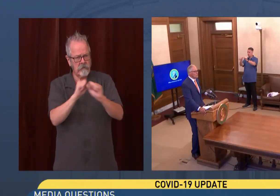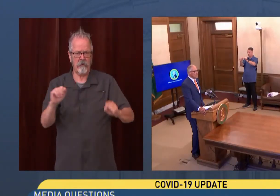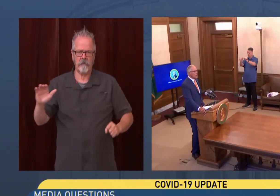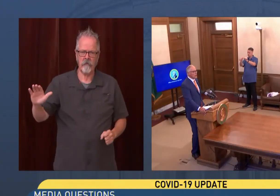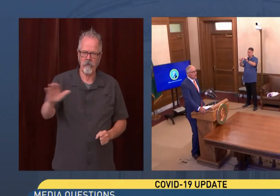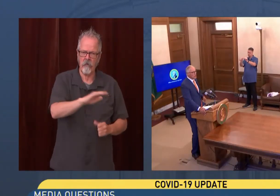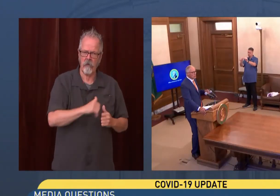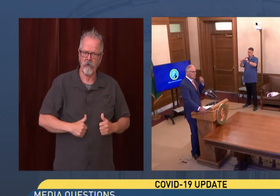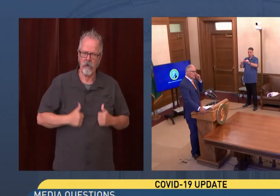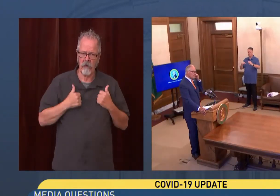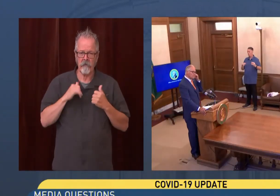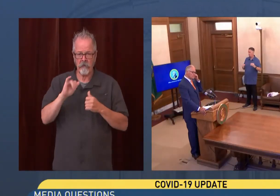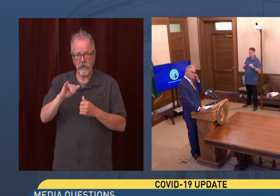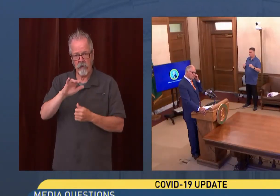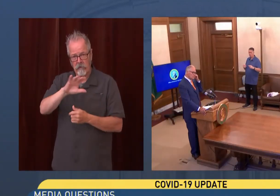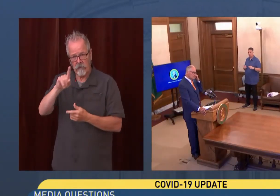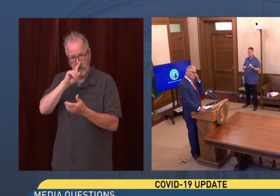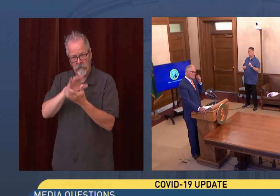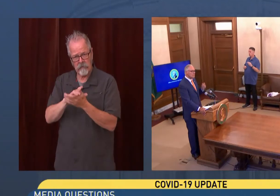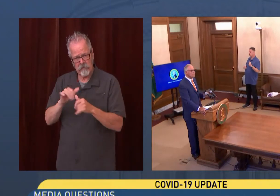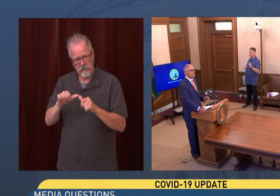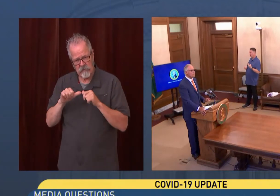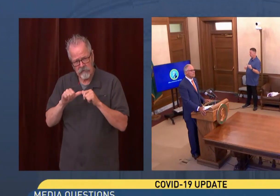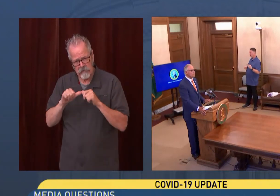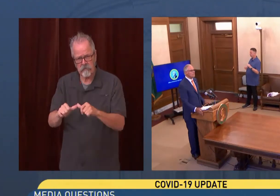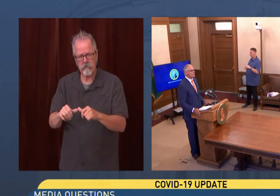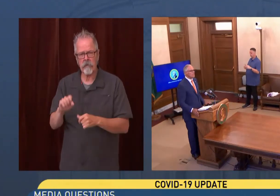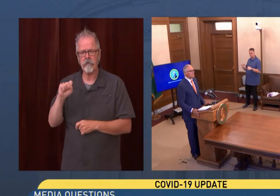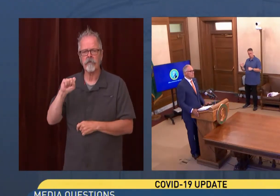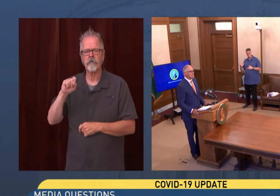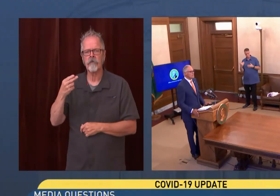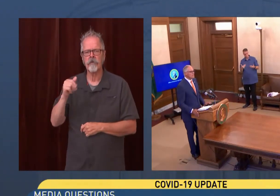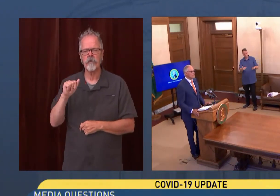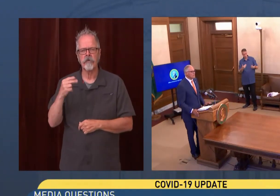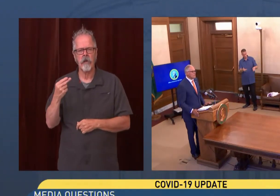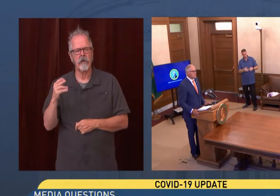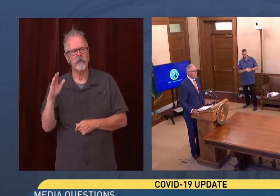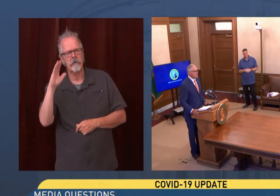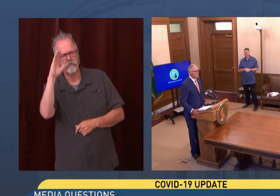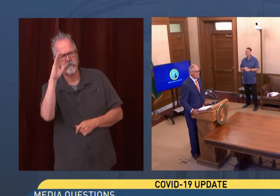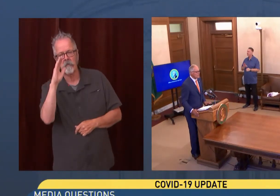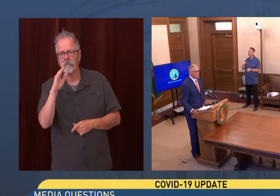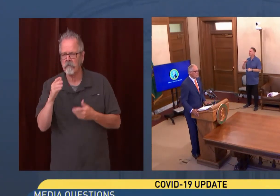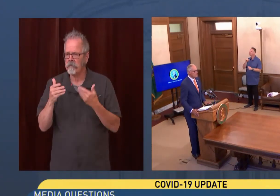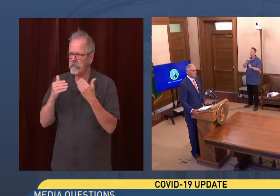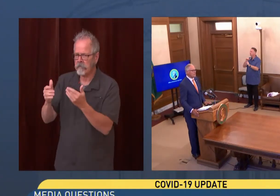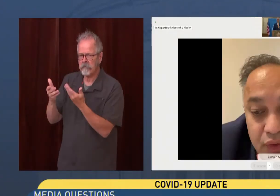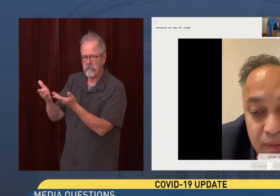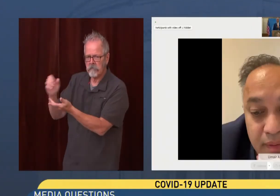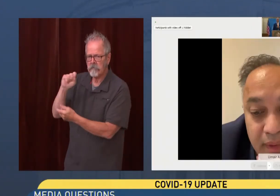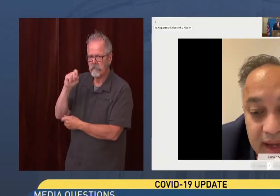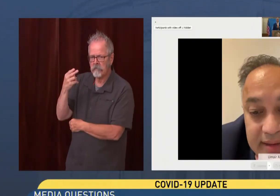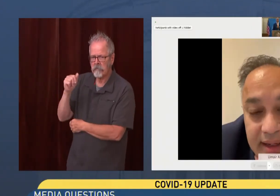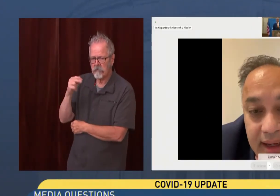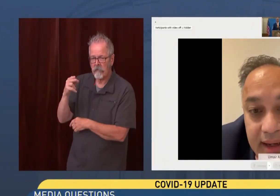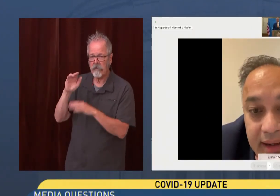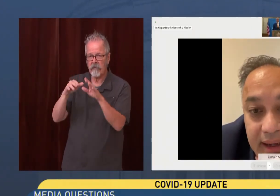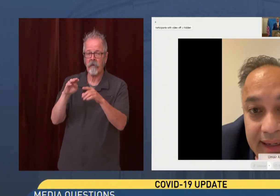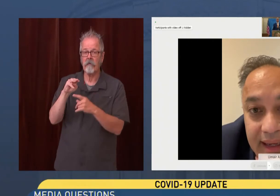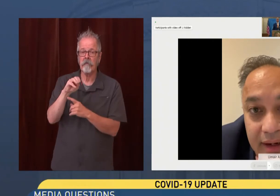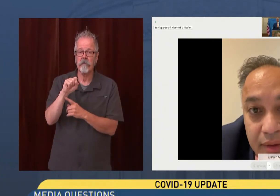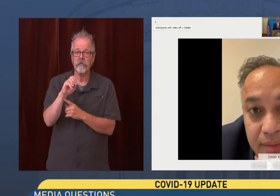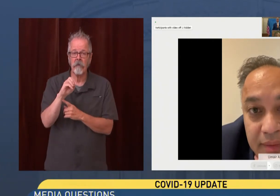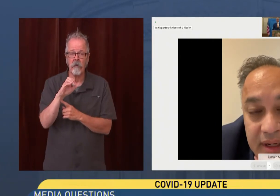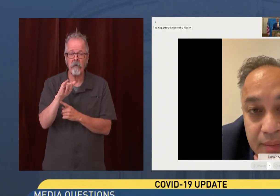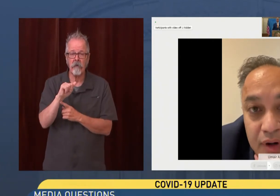if I... Yeah, go ahead, Doug. Go ahead. Yeah, I just wanted to just remind, again, our media partners that we also, the Power of the